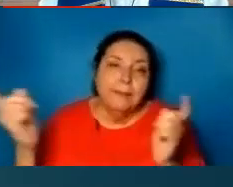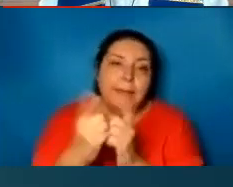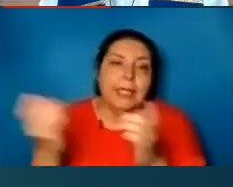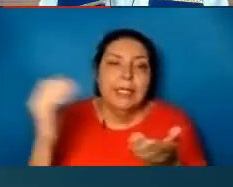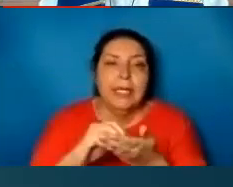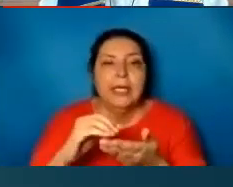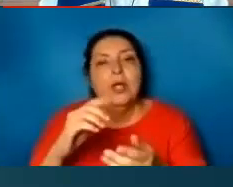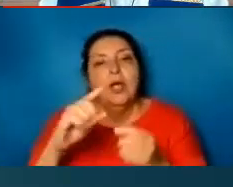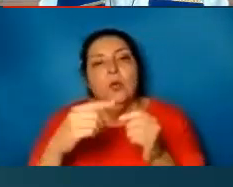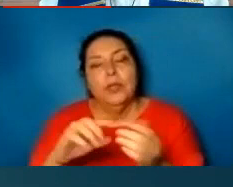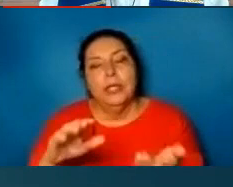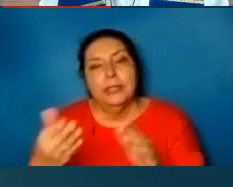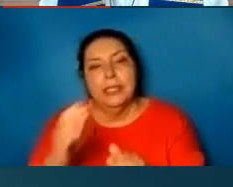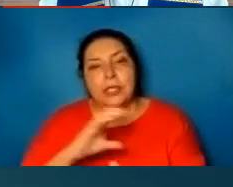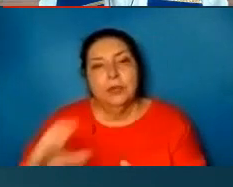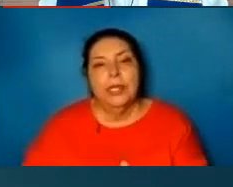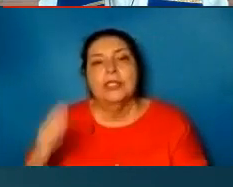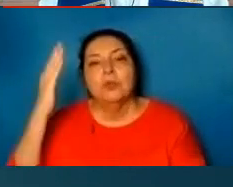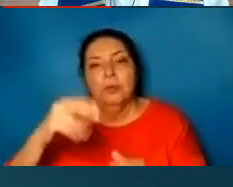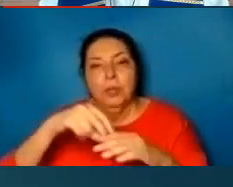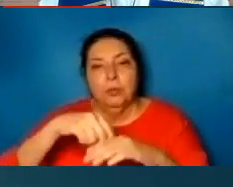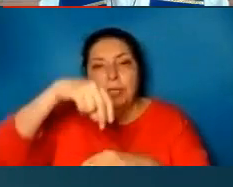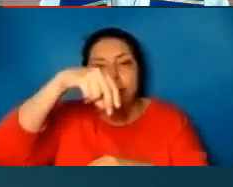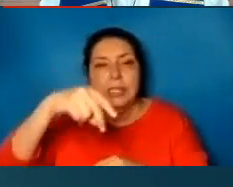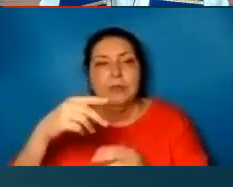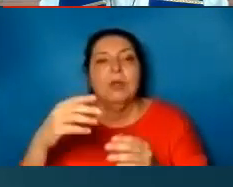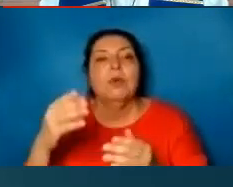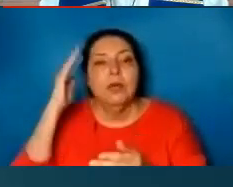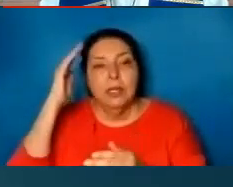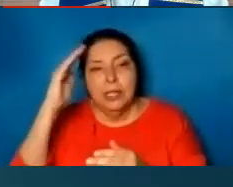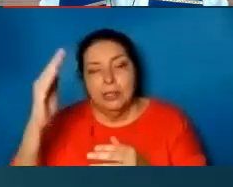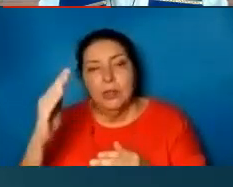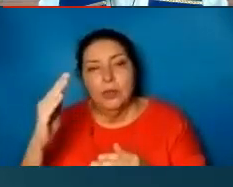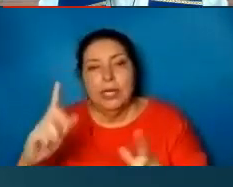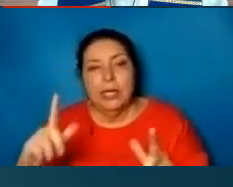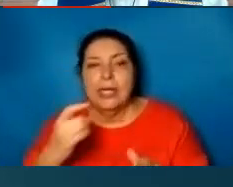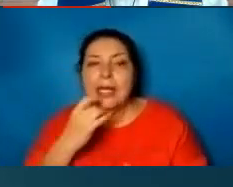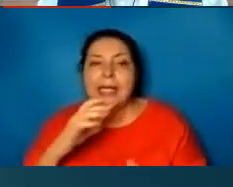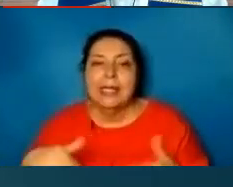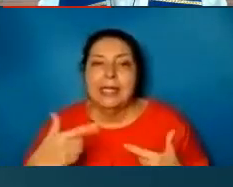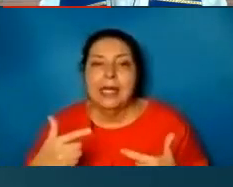And we shall join them in everlasting light and life. Let us give thanks to the Lord.